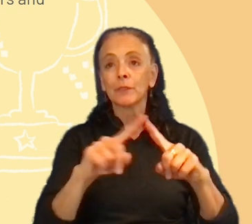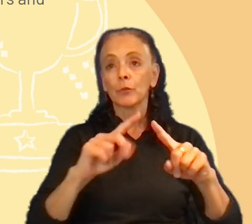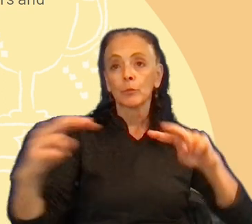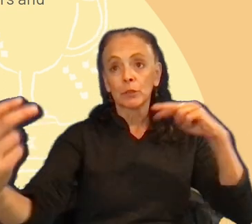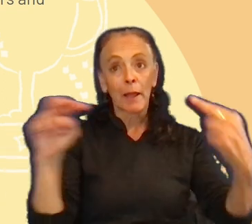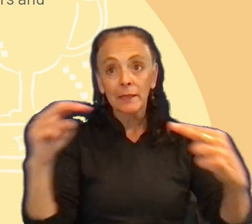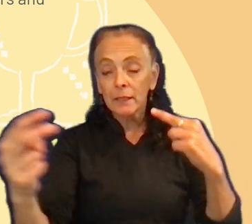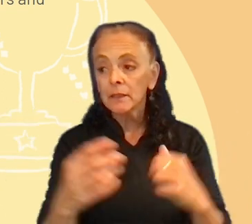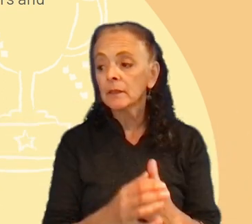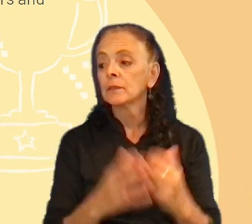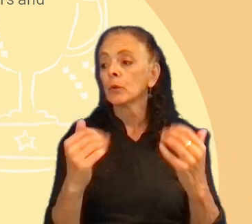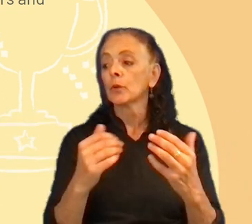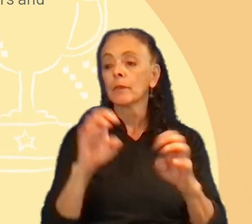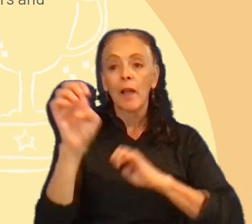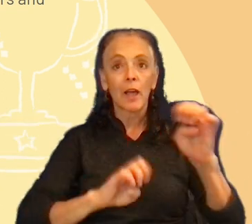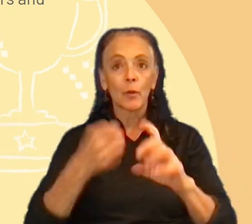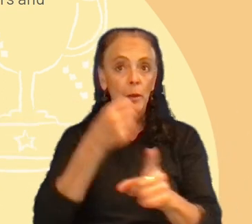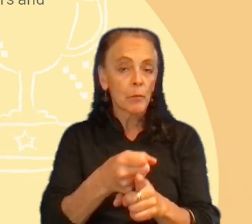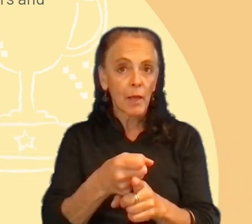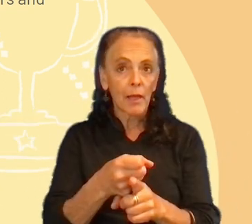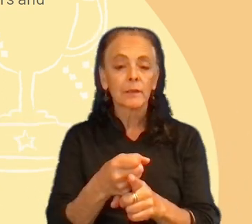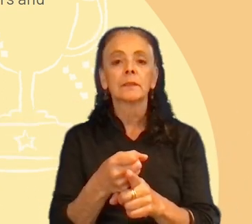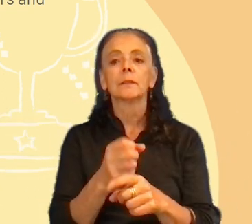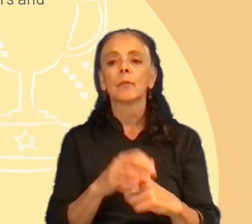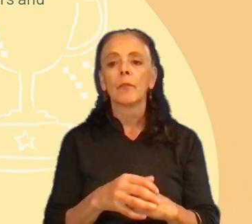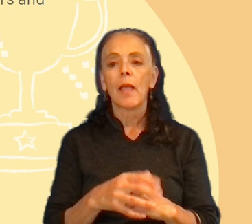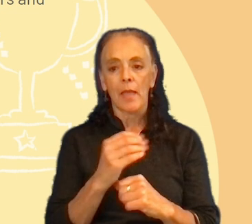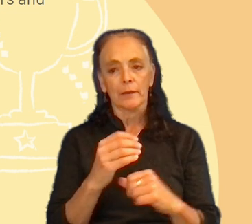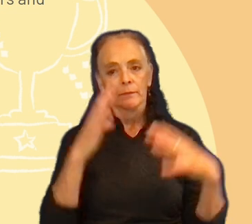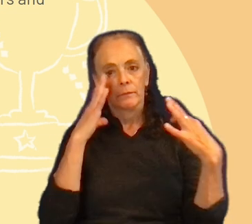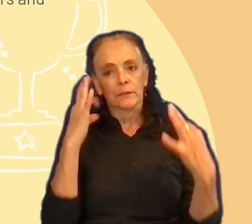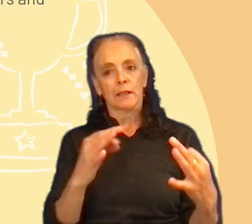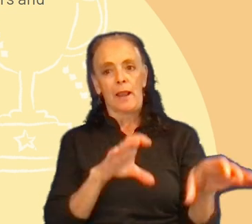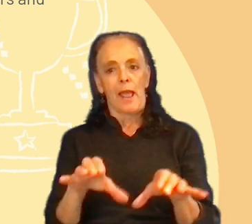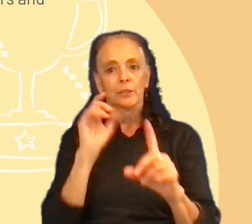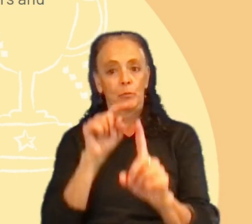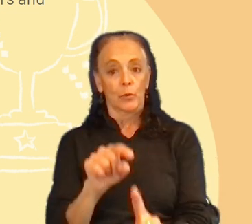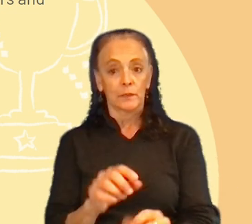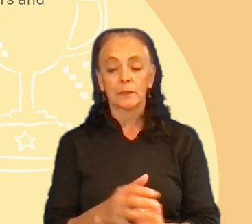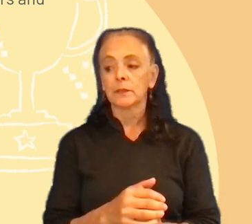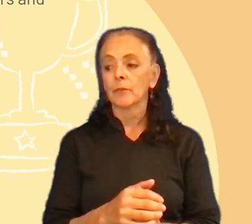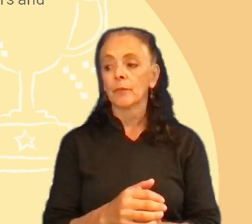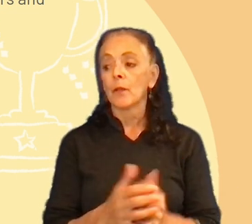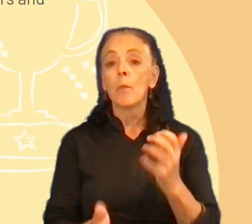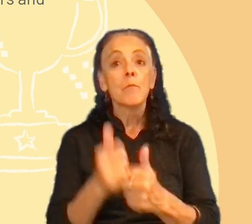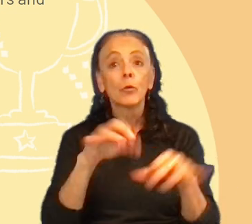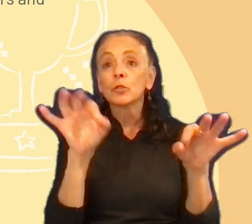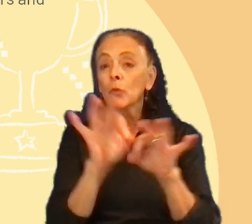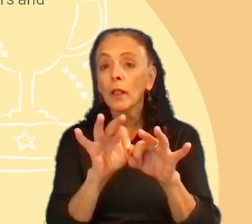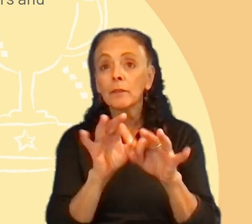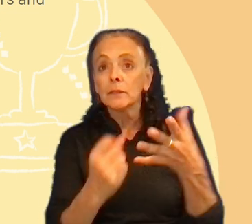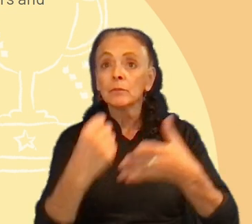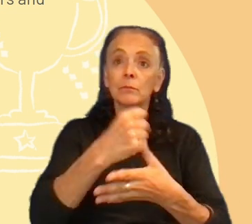could evaluate impact based on, on these areas too, and decided action points. So the most relevant point points